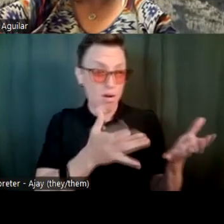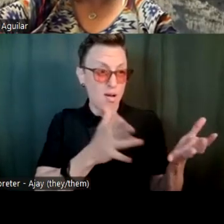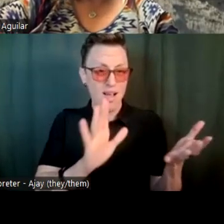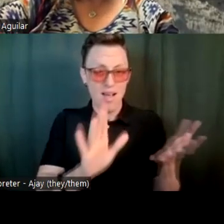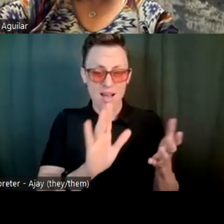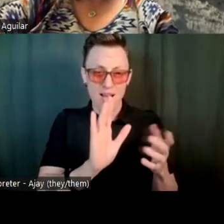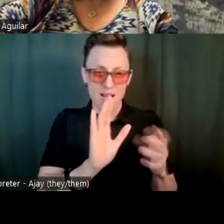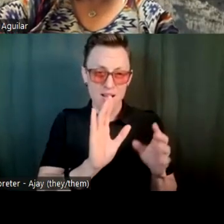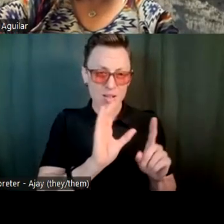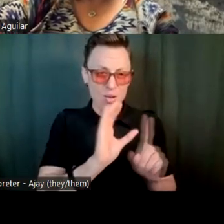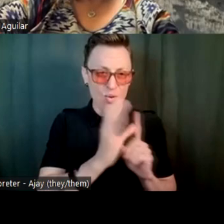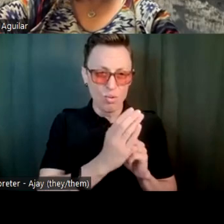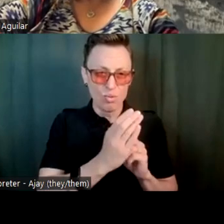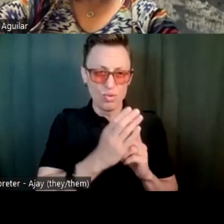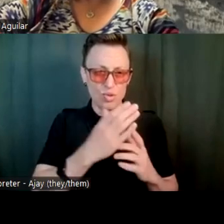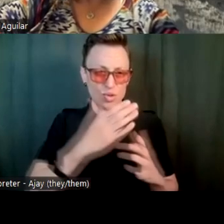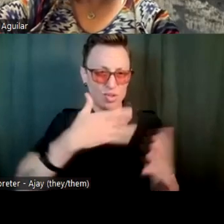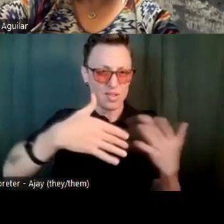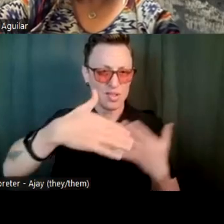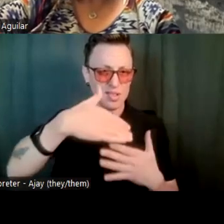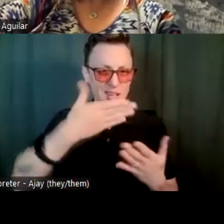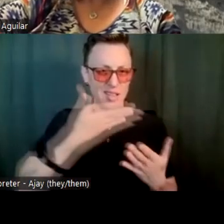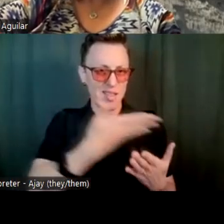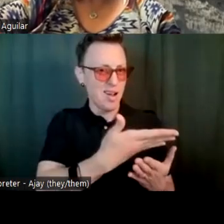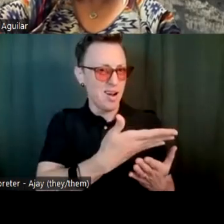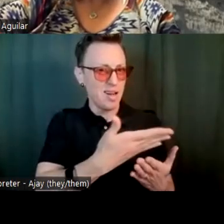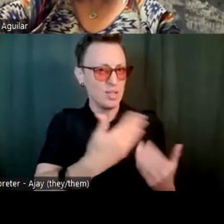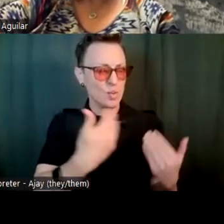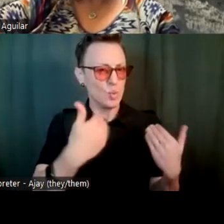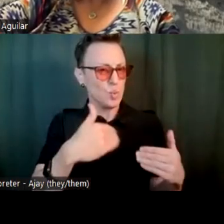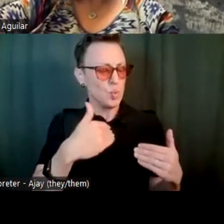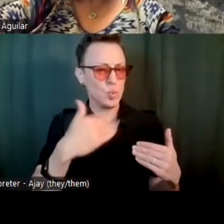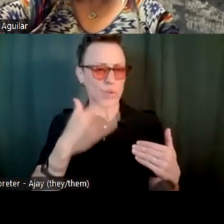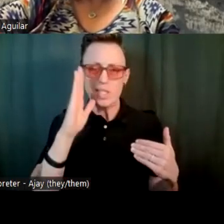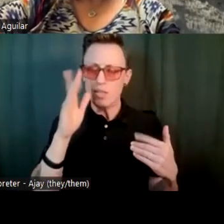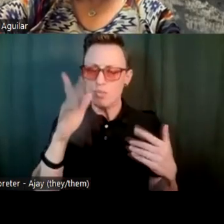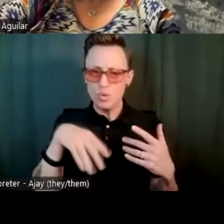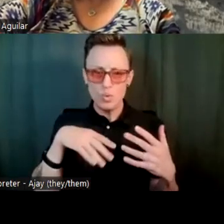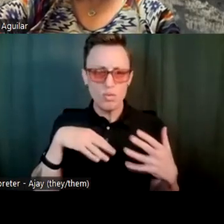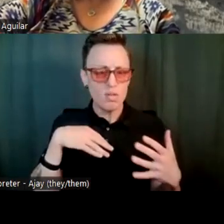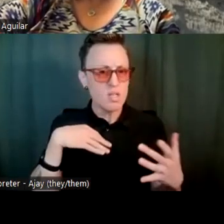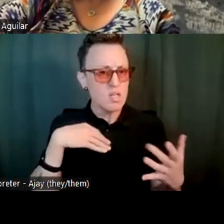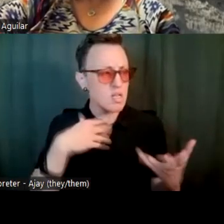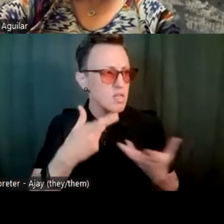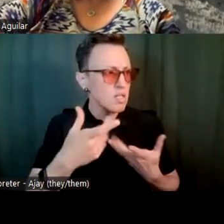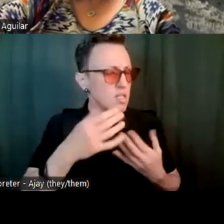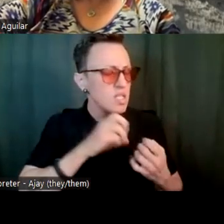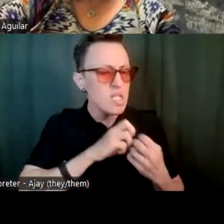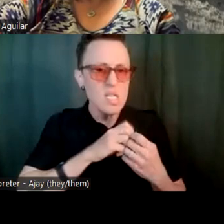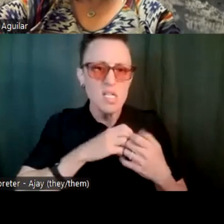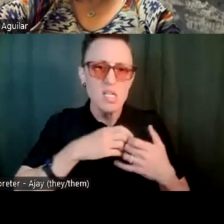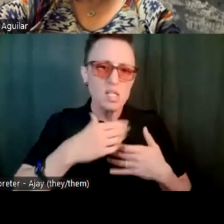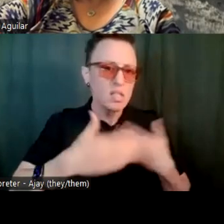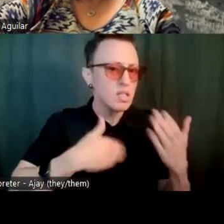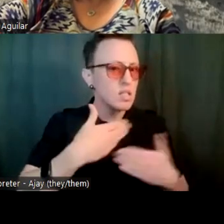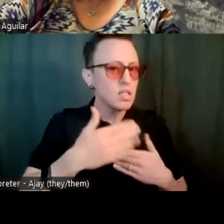school. Um, and that's a huge hassle for you as a parent, but I do think, um,